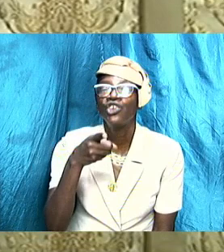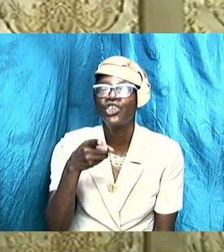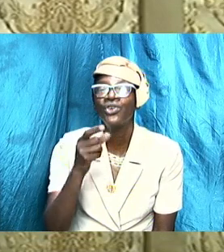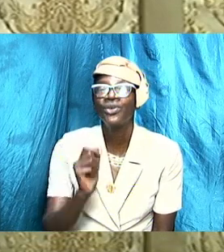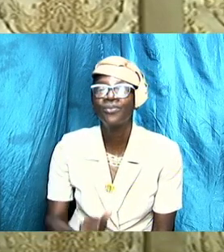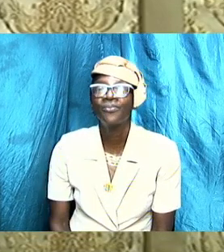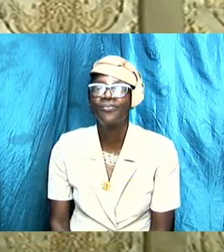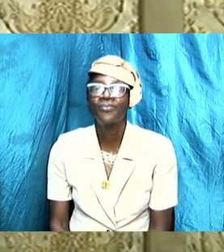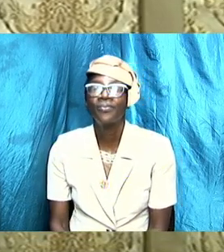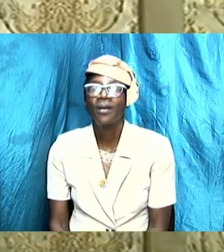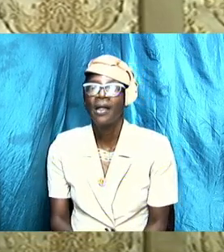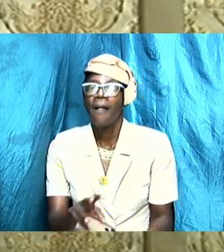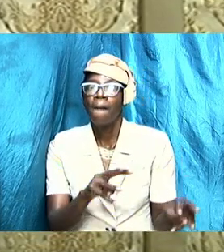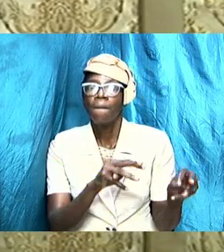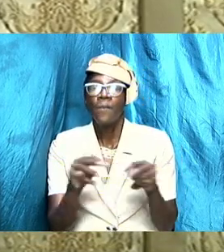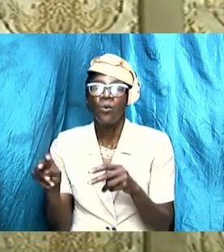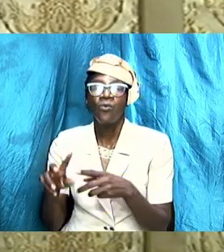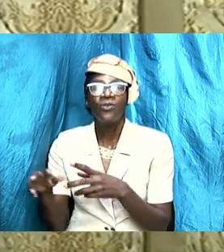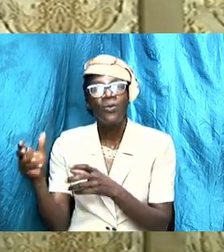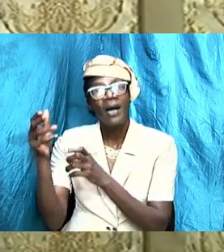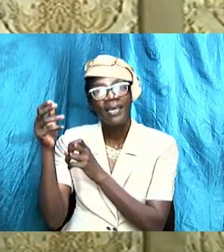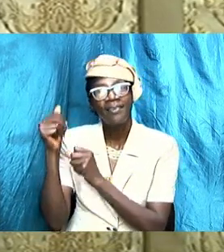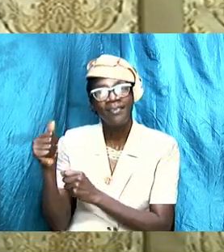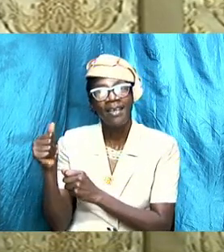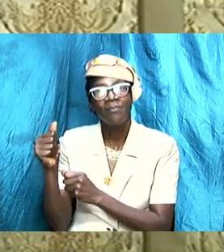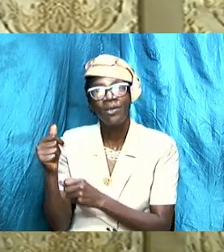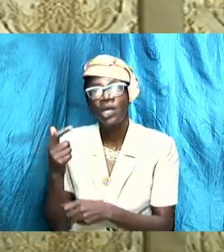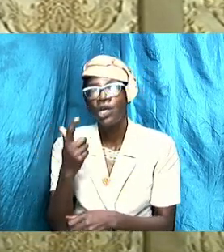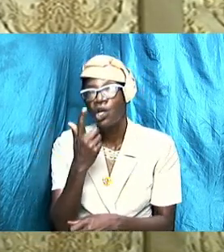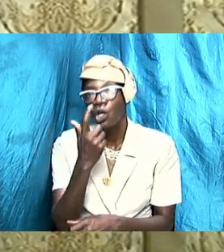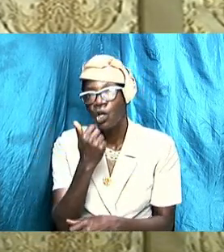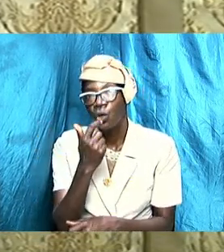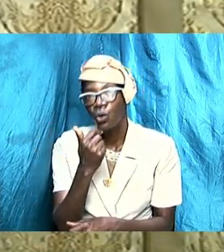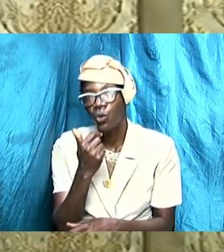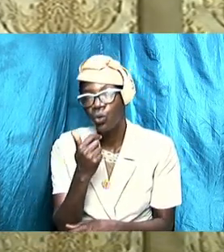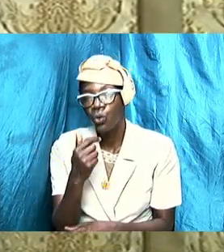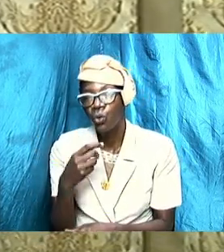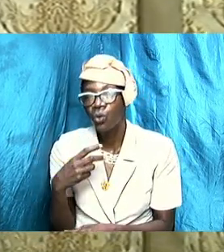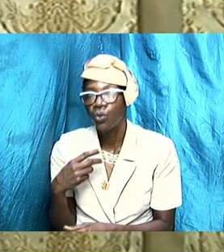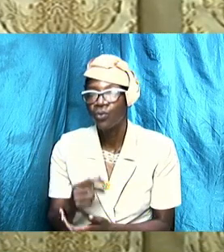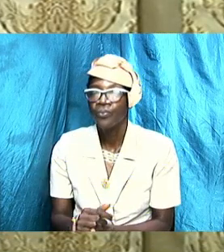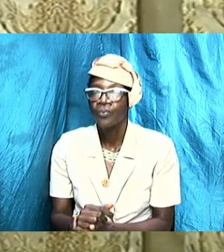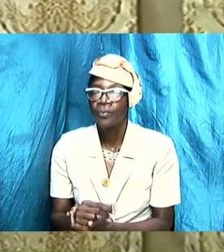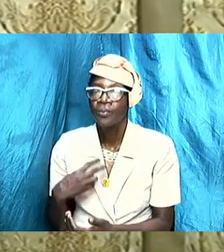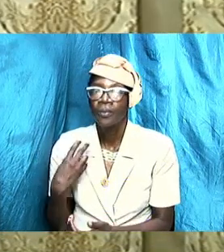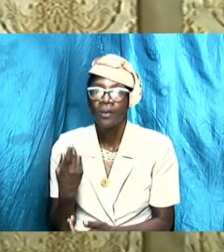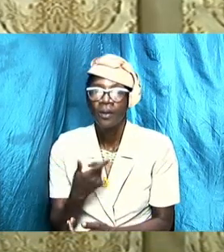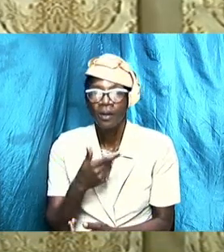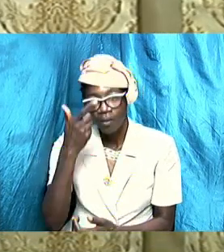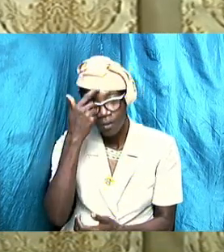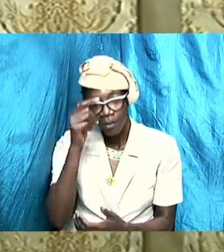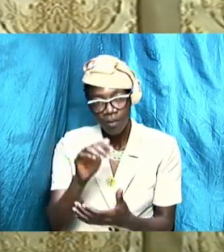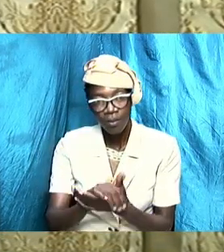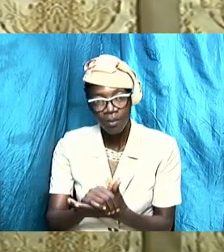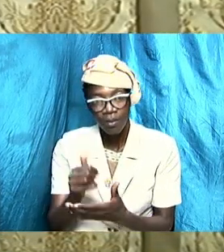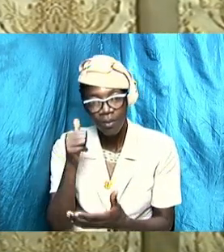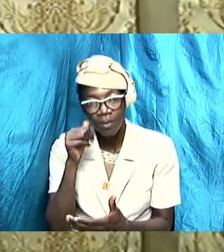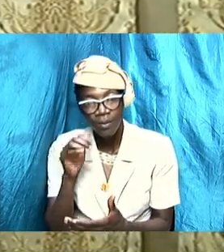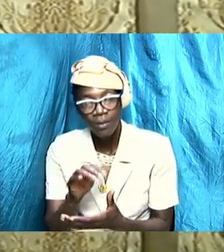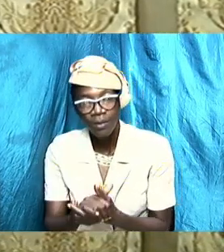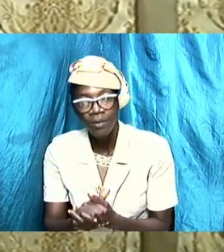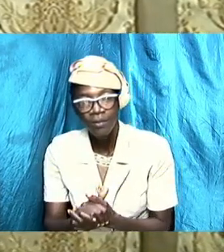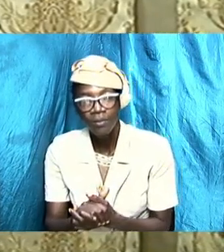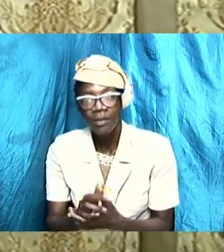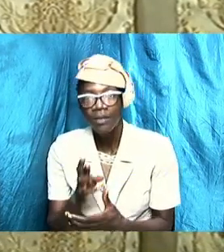move to accept who our spouses really